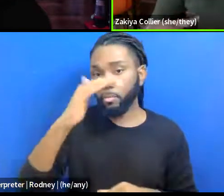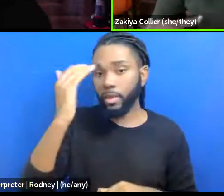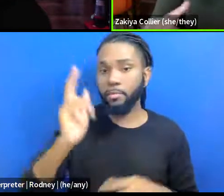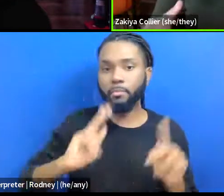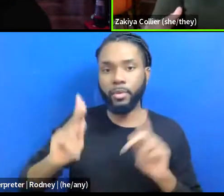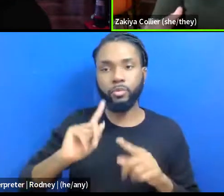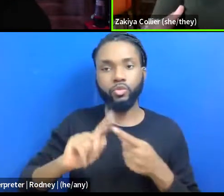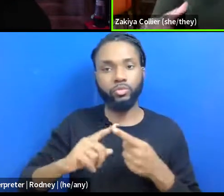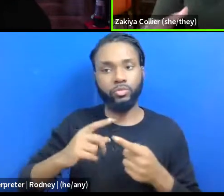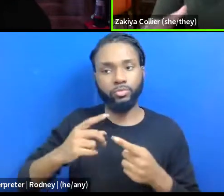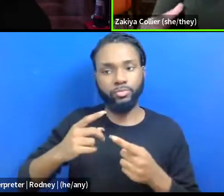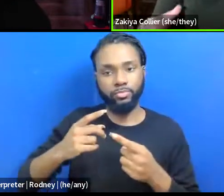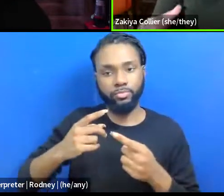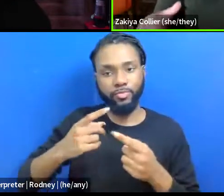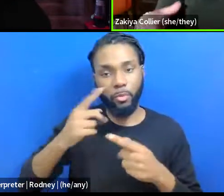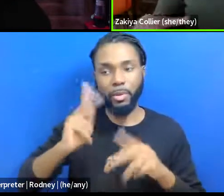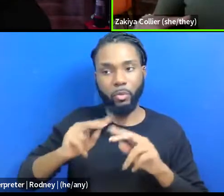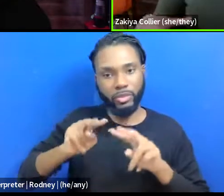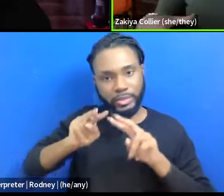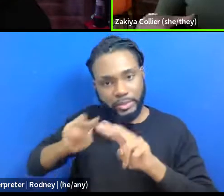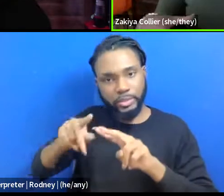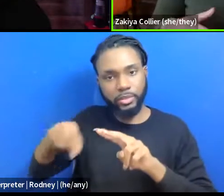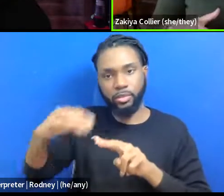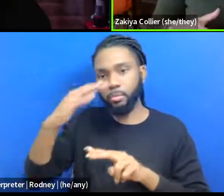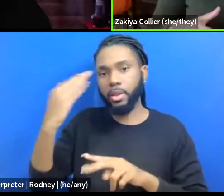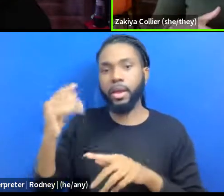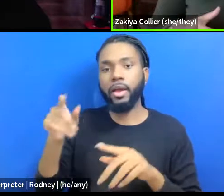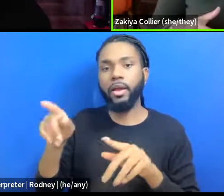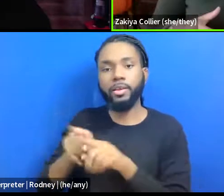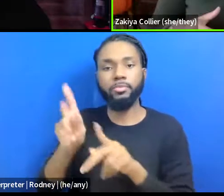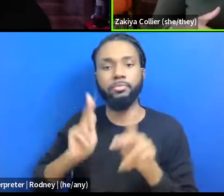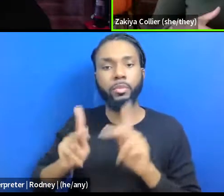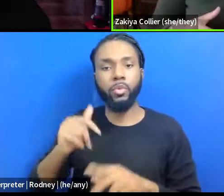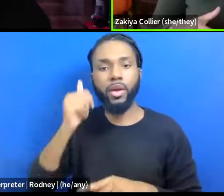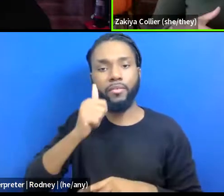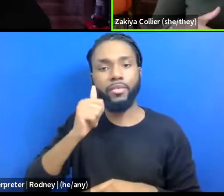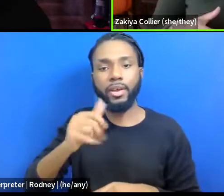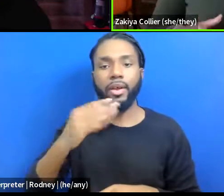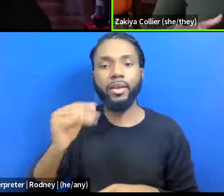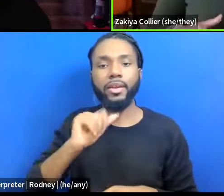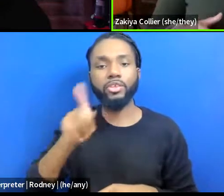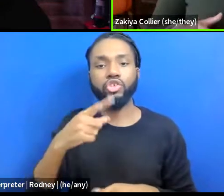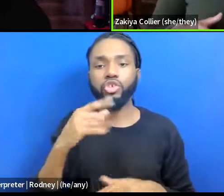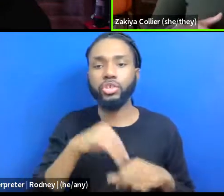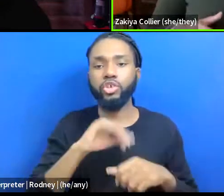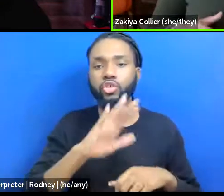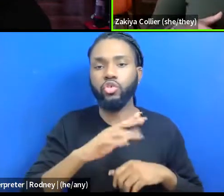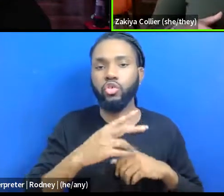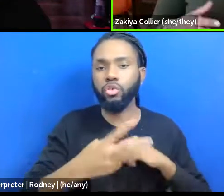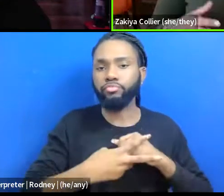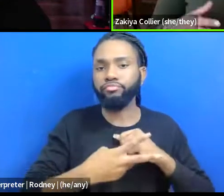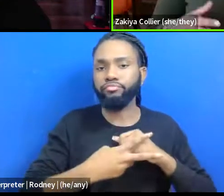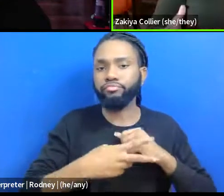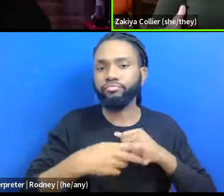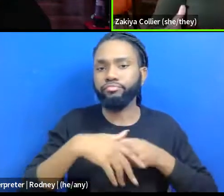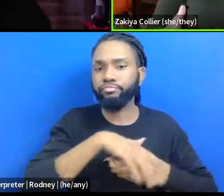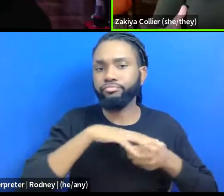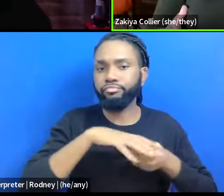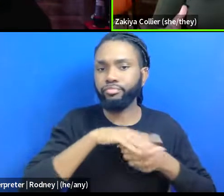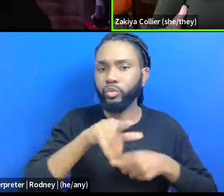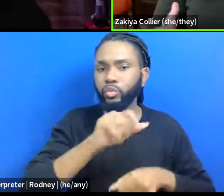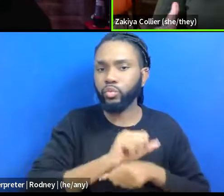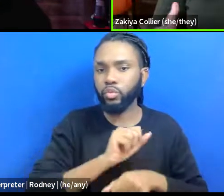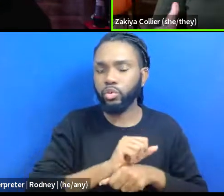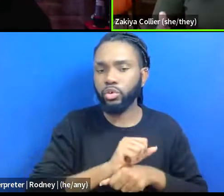as human every day and not just in your archival repository where you work? Um, because it just goes